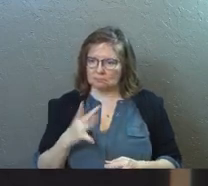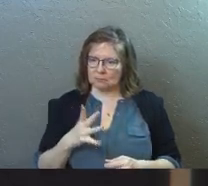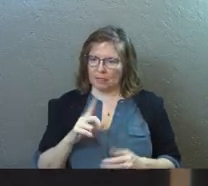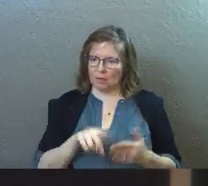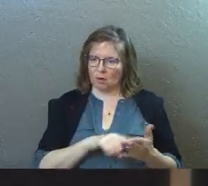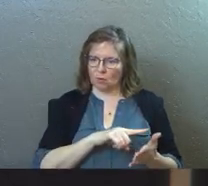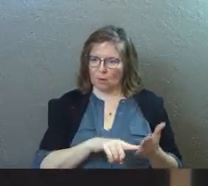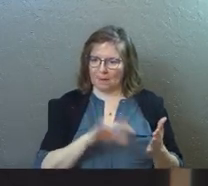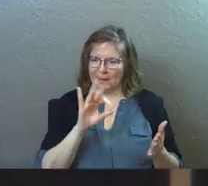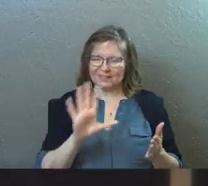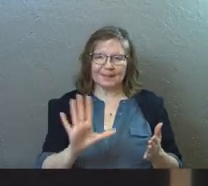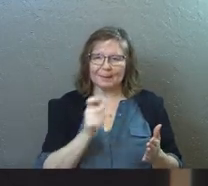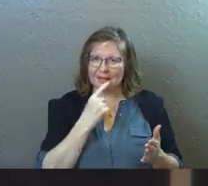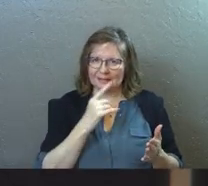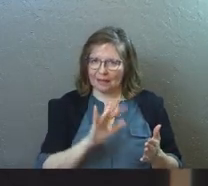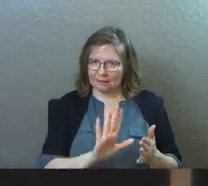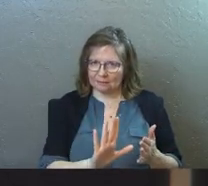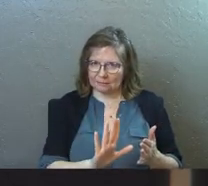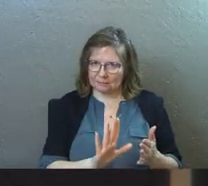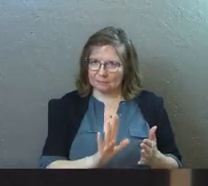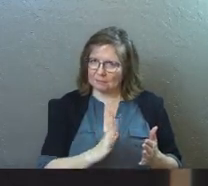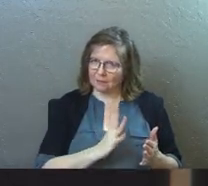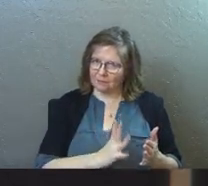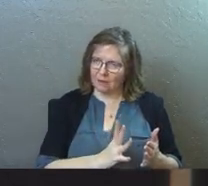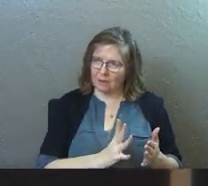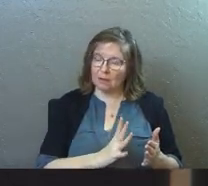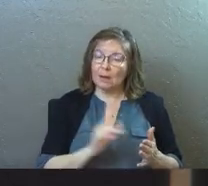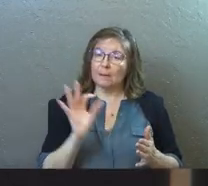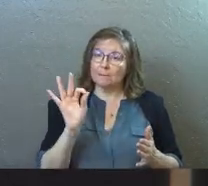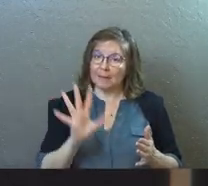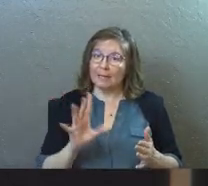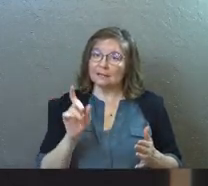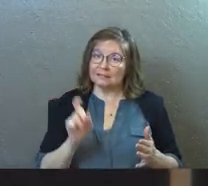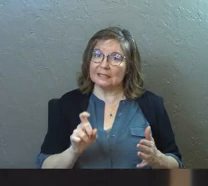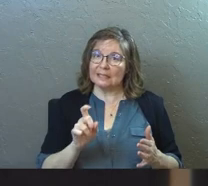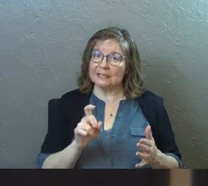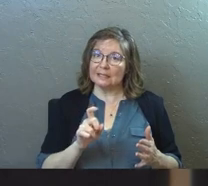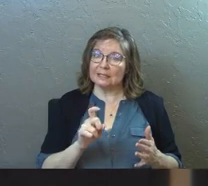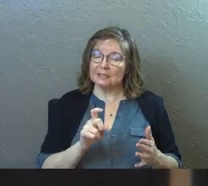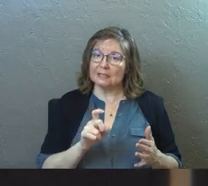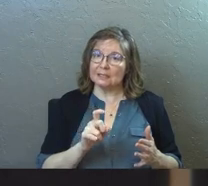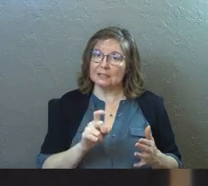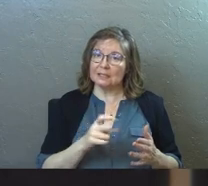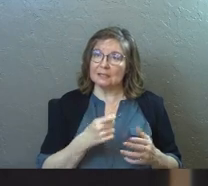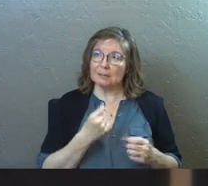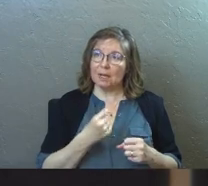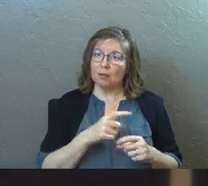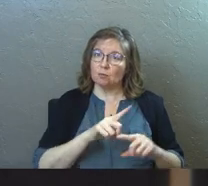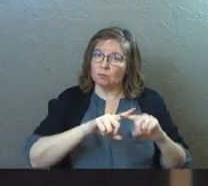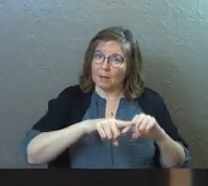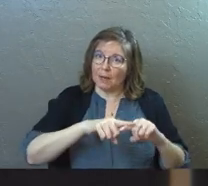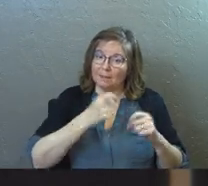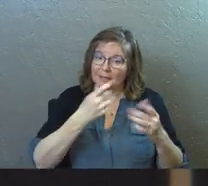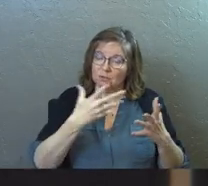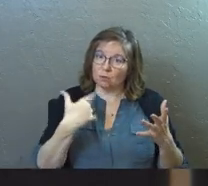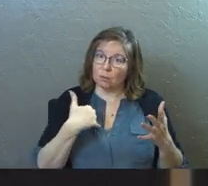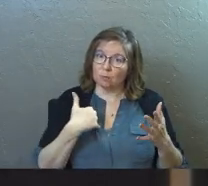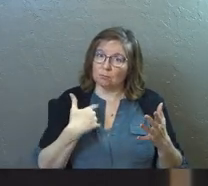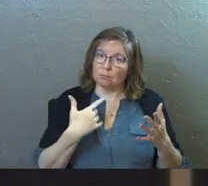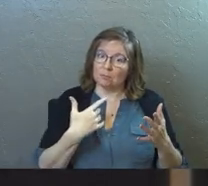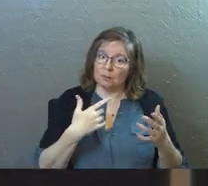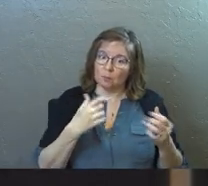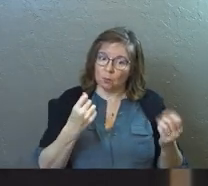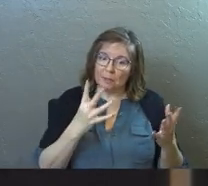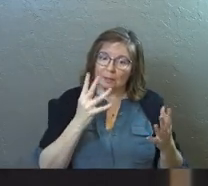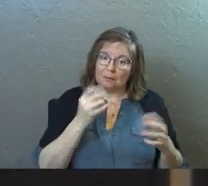they criticize pastors because pastors do need to be held to account because there is too much hurt church hurt out there.